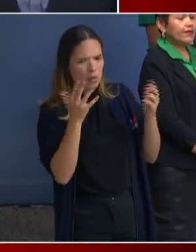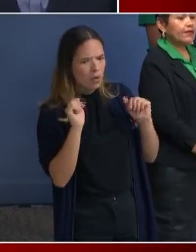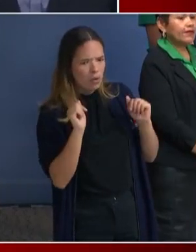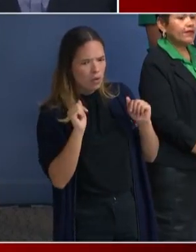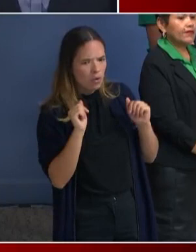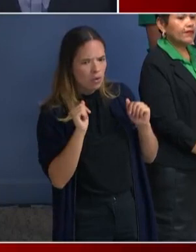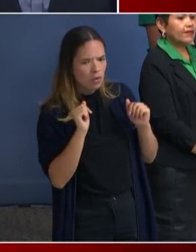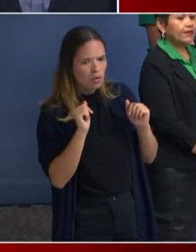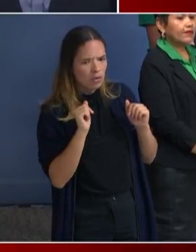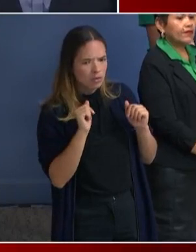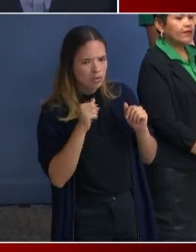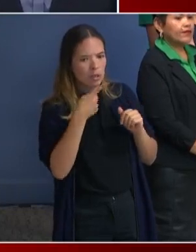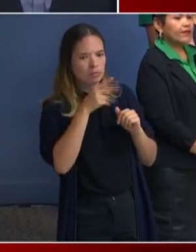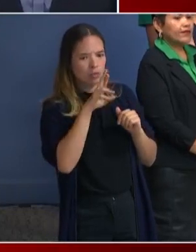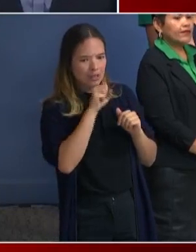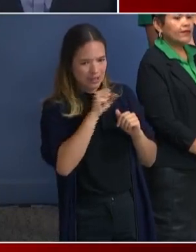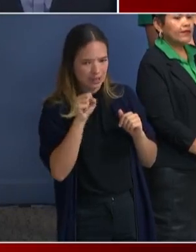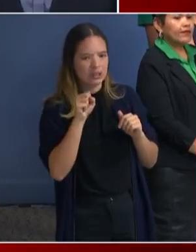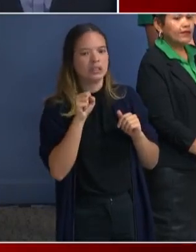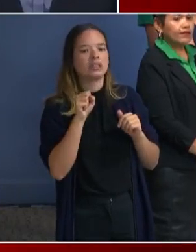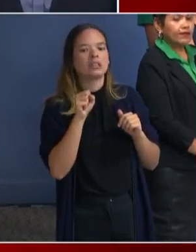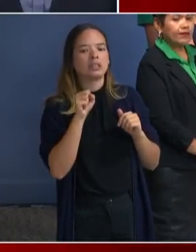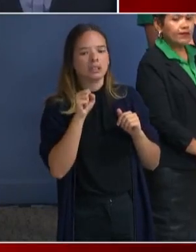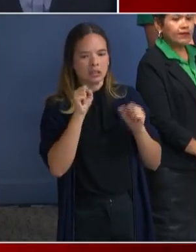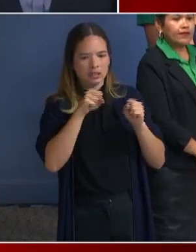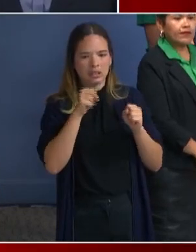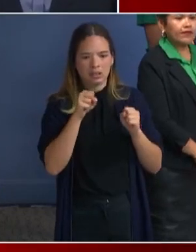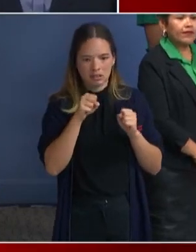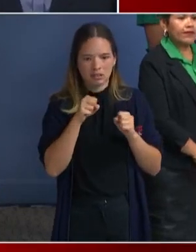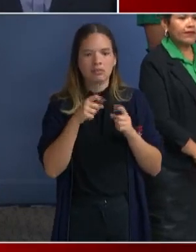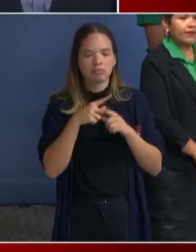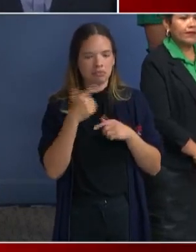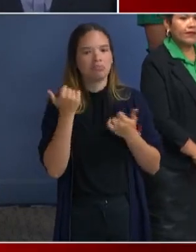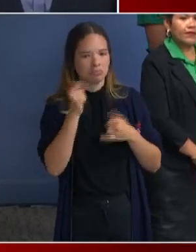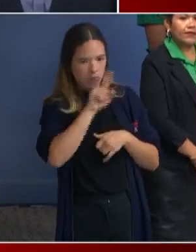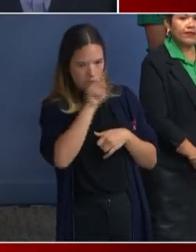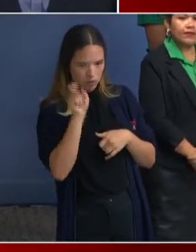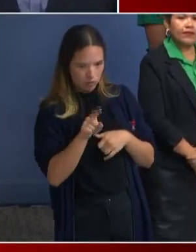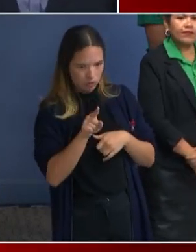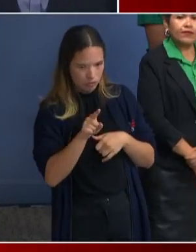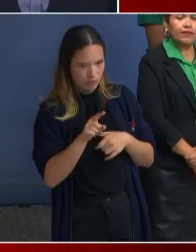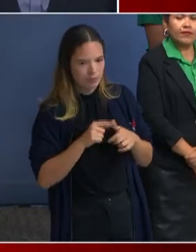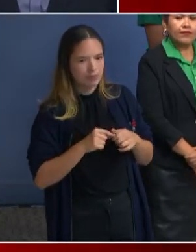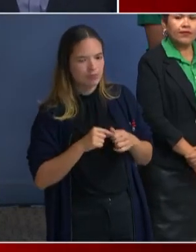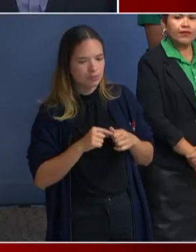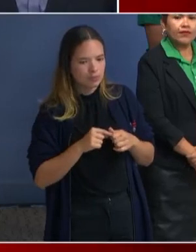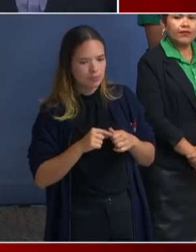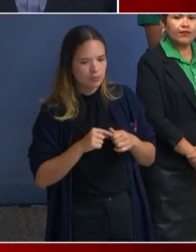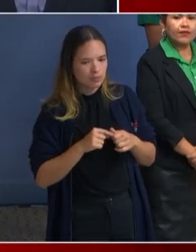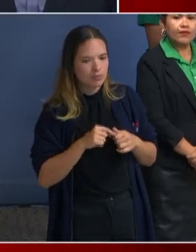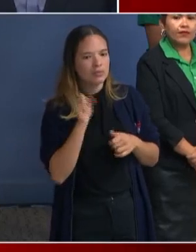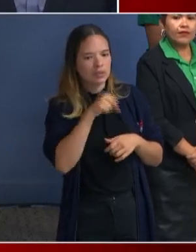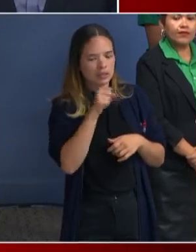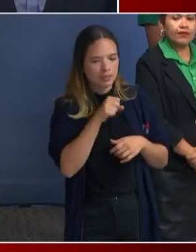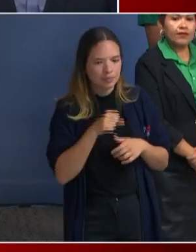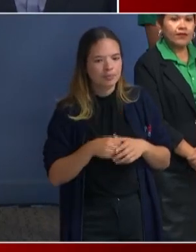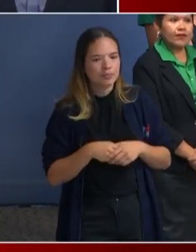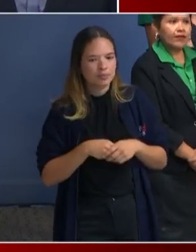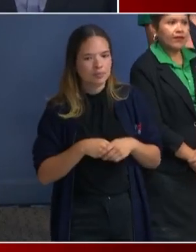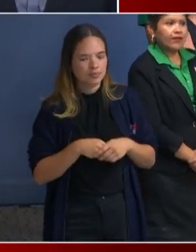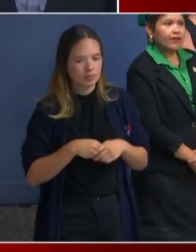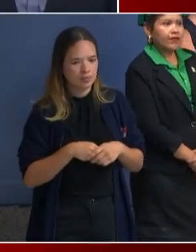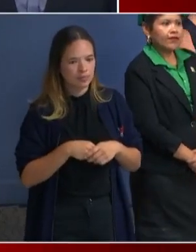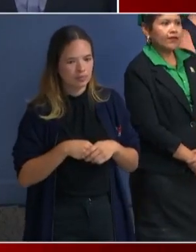press and then I'll come. Um, yes. Yes. Lou. Yes, Lou. Washington Blaine.